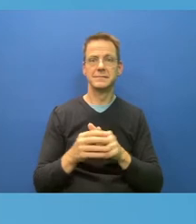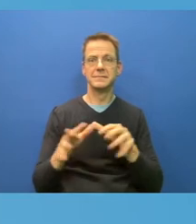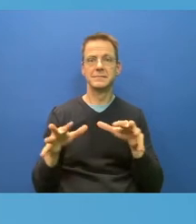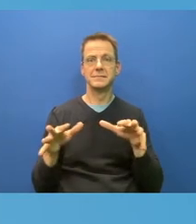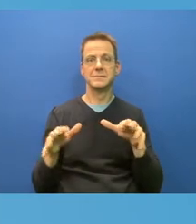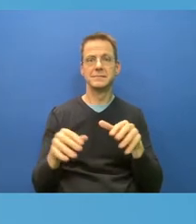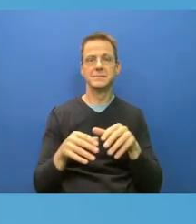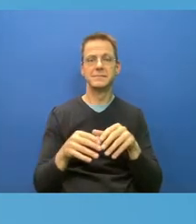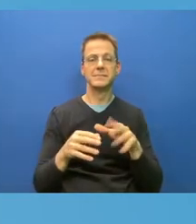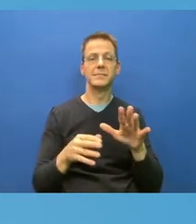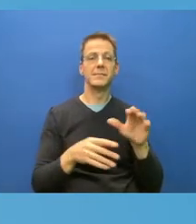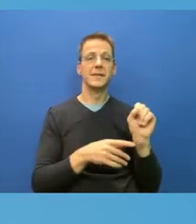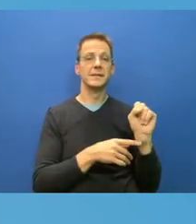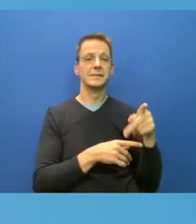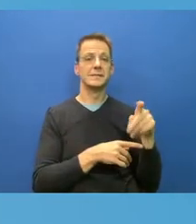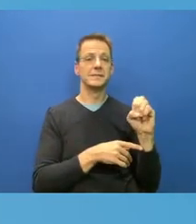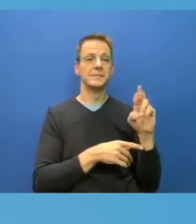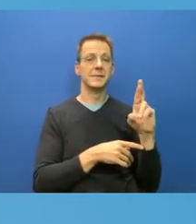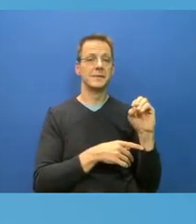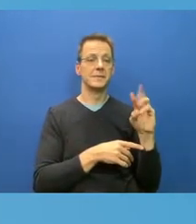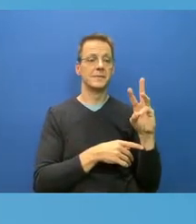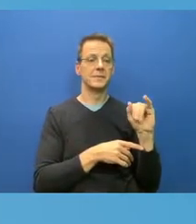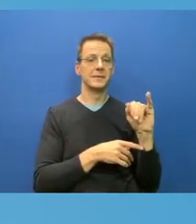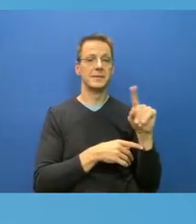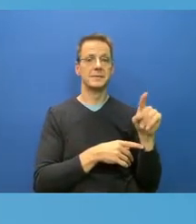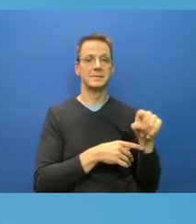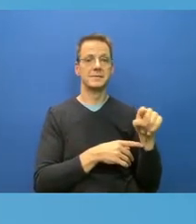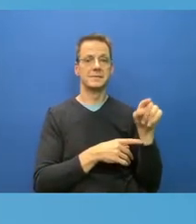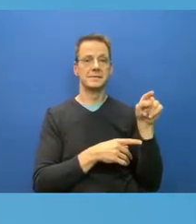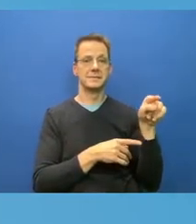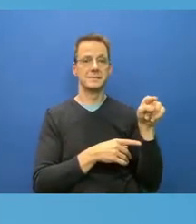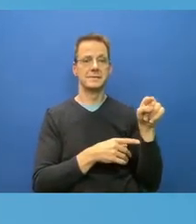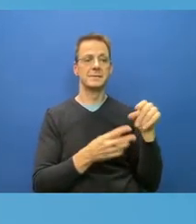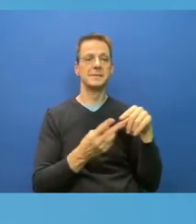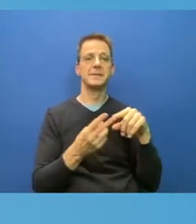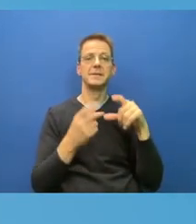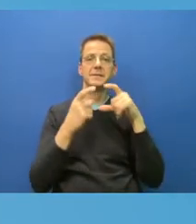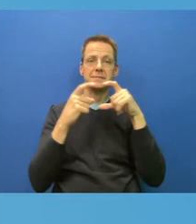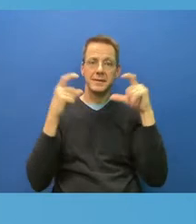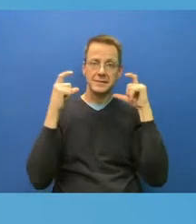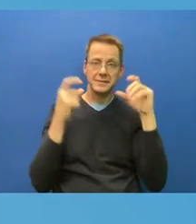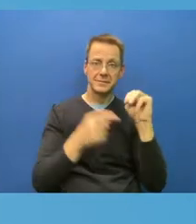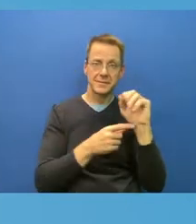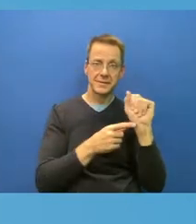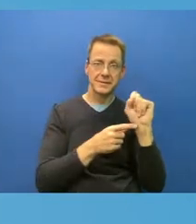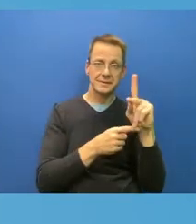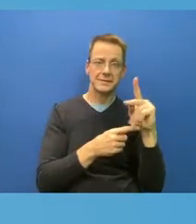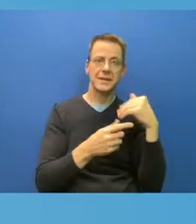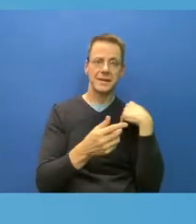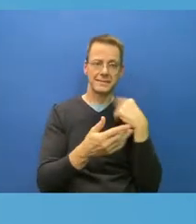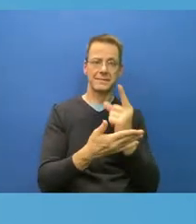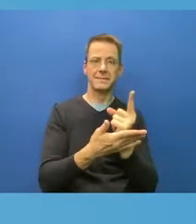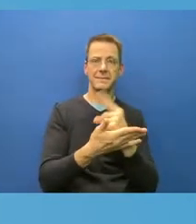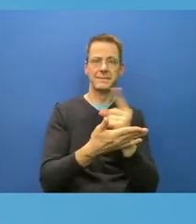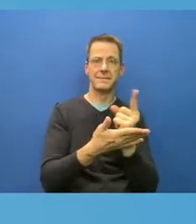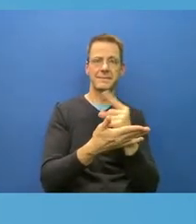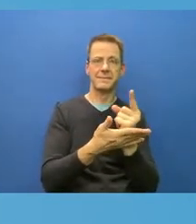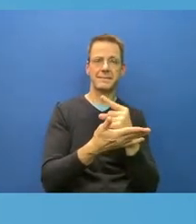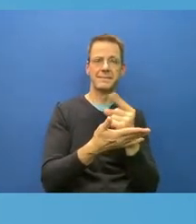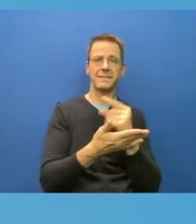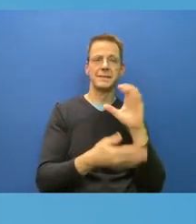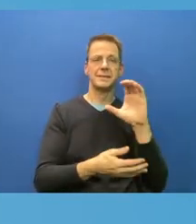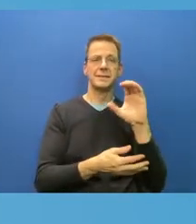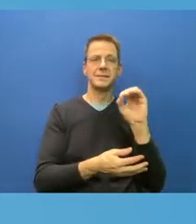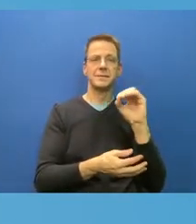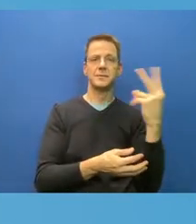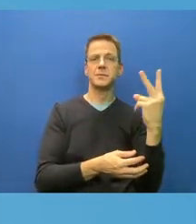enter the room that is an indoor space that will give you a reading above 1000, or above 2000, then just